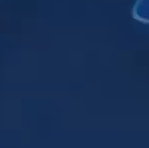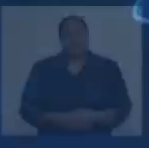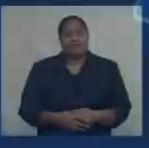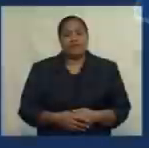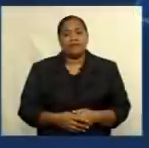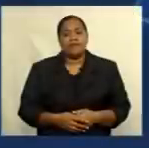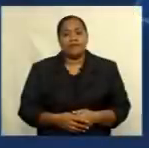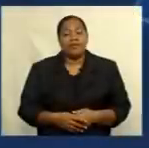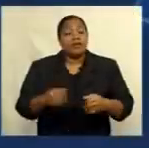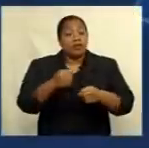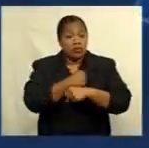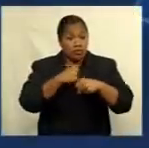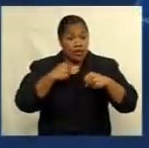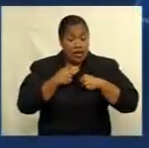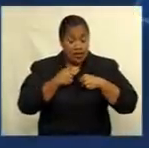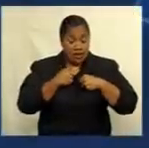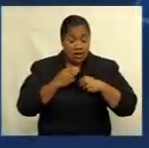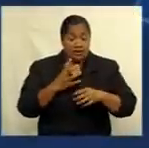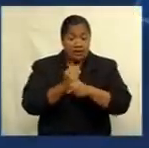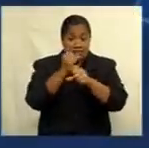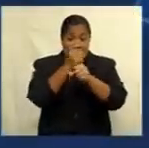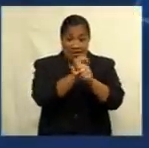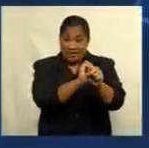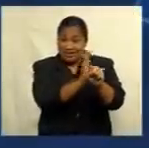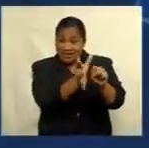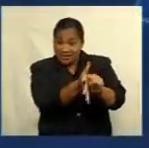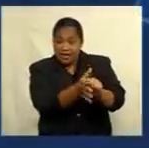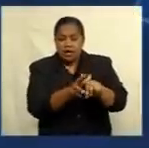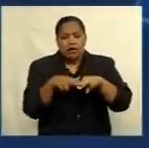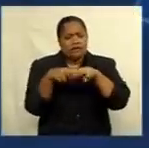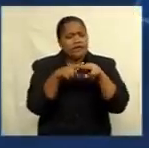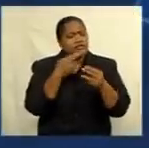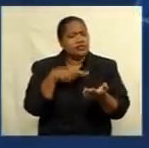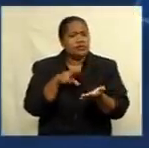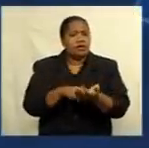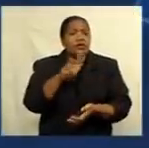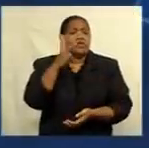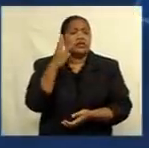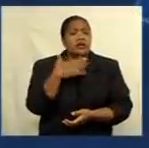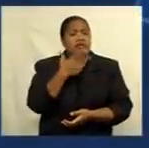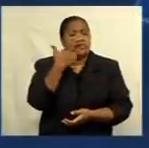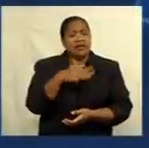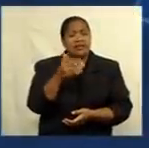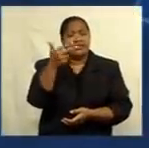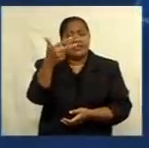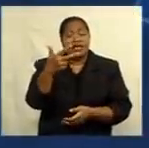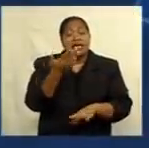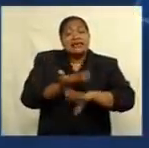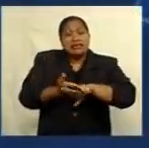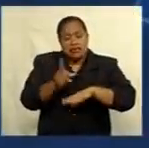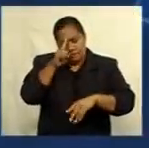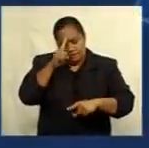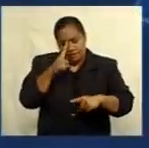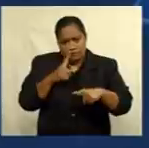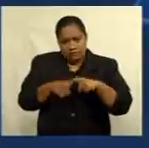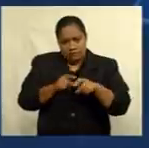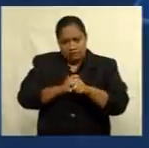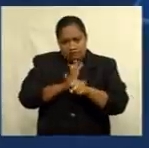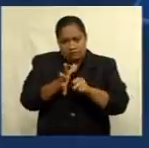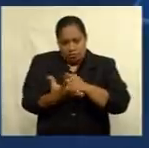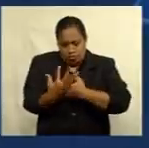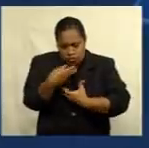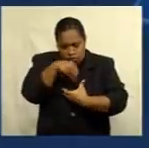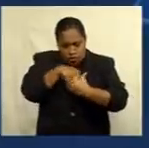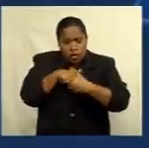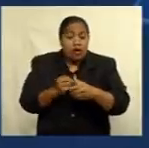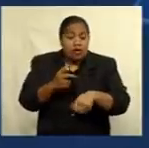To our latest COVID-19 update, Fiji recorded 398 new infections for the period ending 8 a